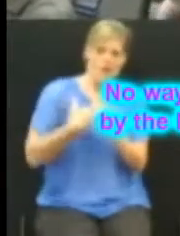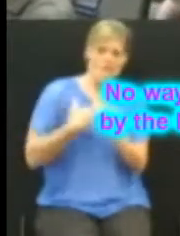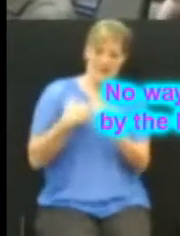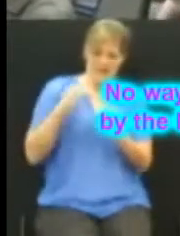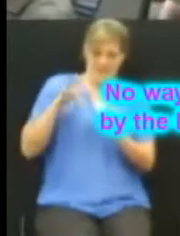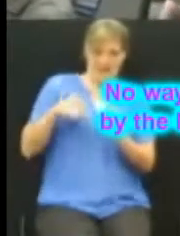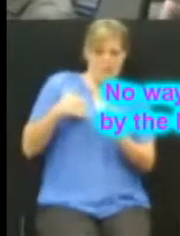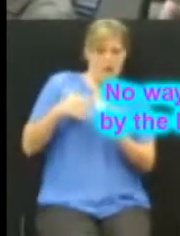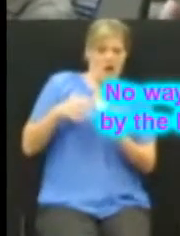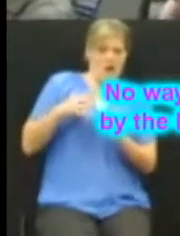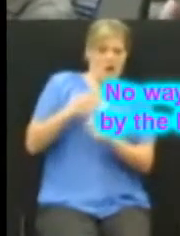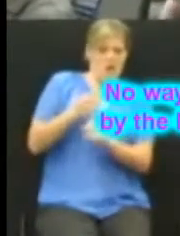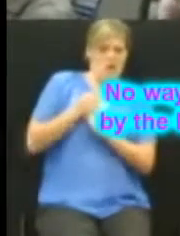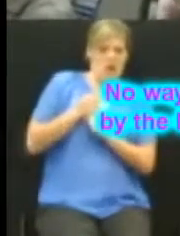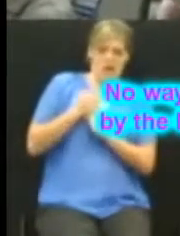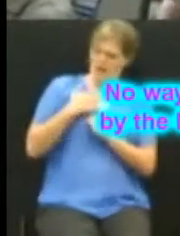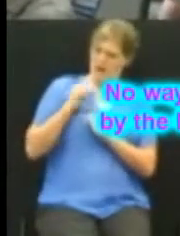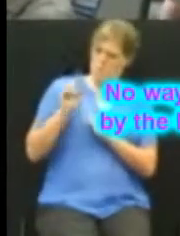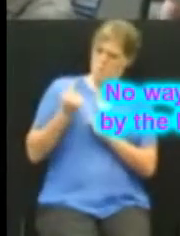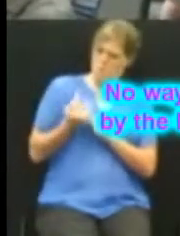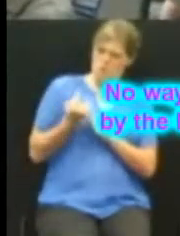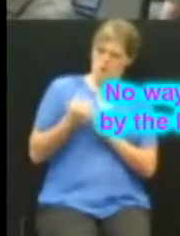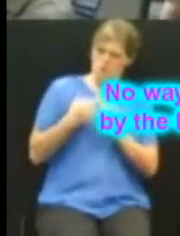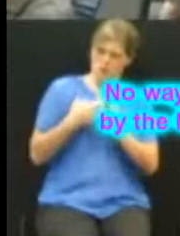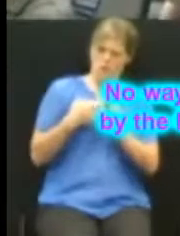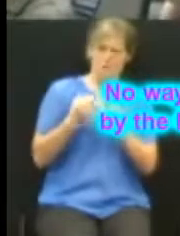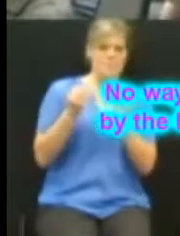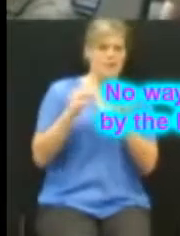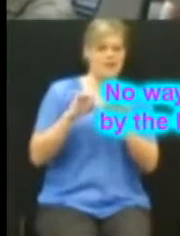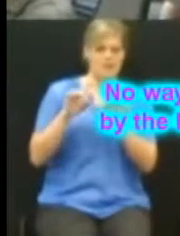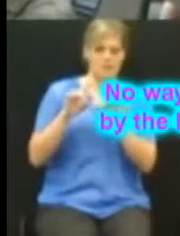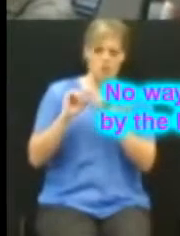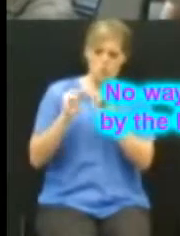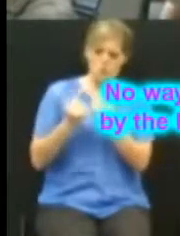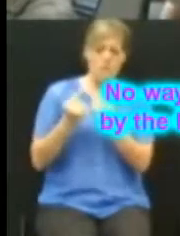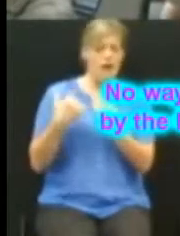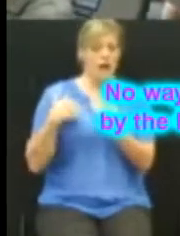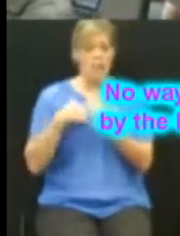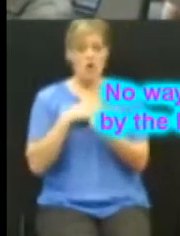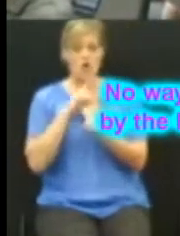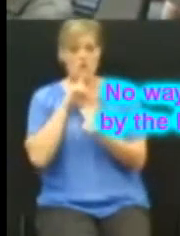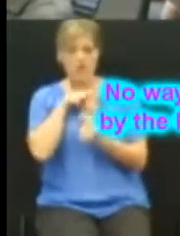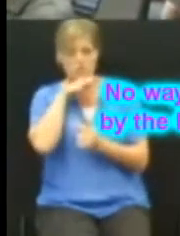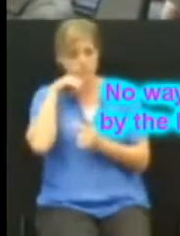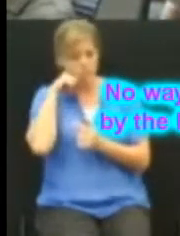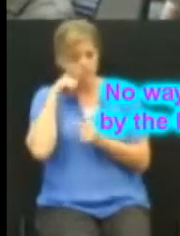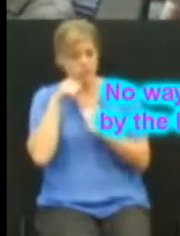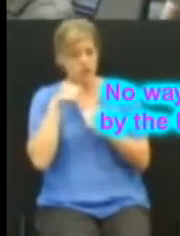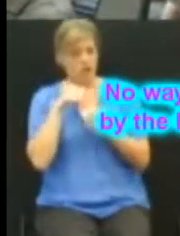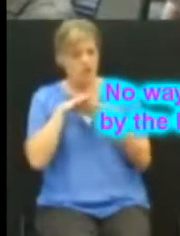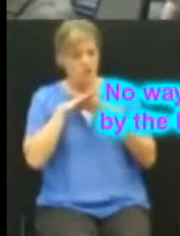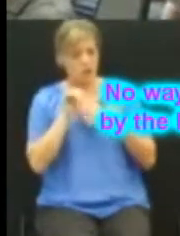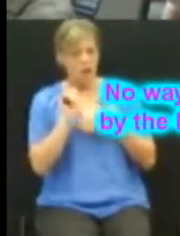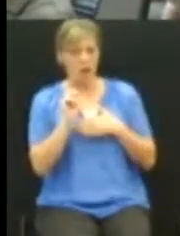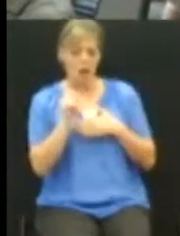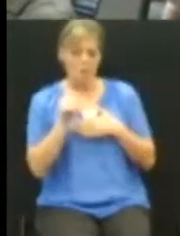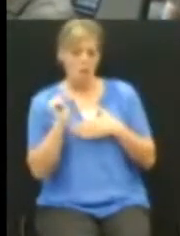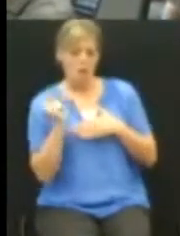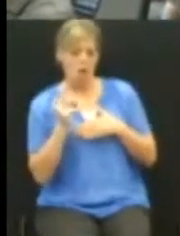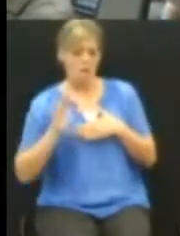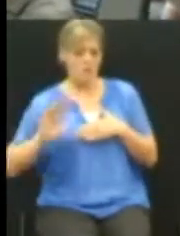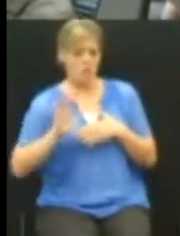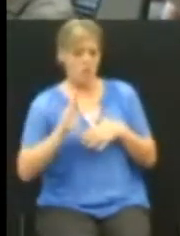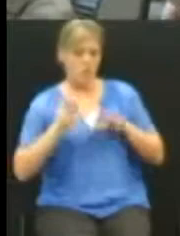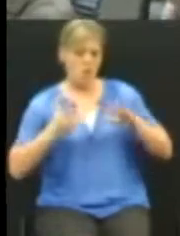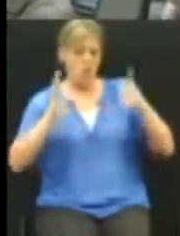I got. And I'm only just representing a number of groups who are just fed up of cleaning up your mess. Pocatello. Main Street Pocatello. So,